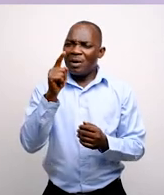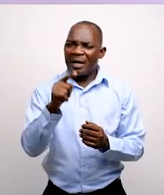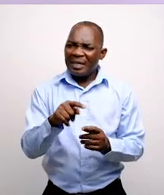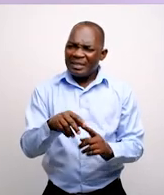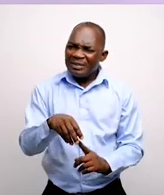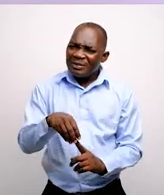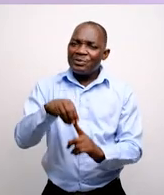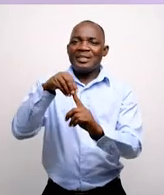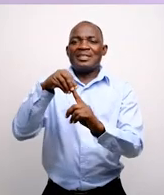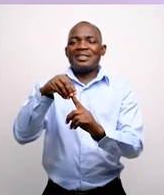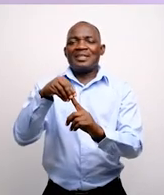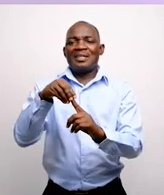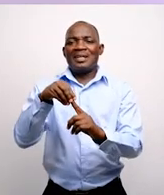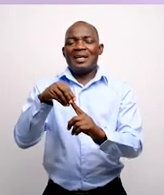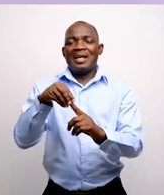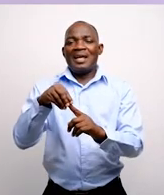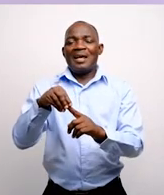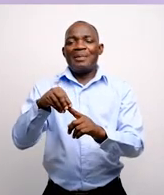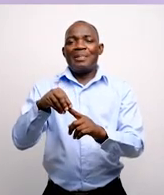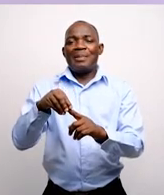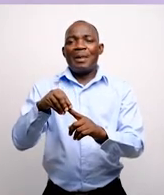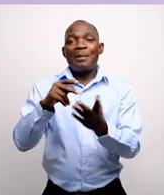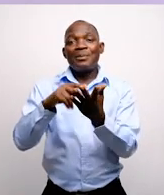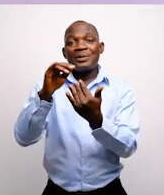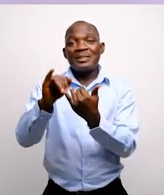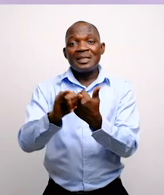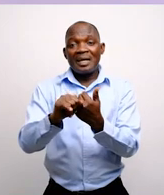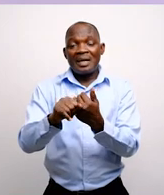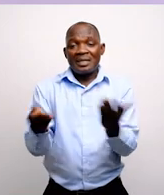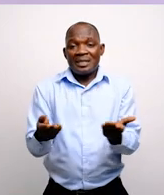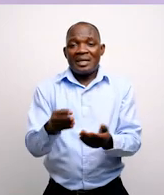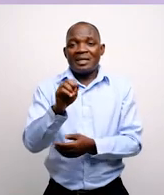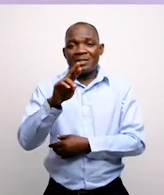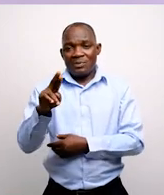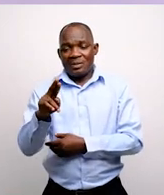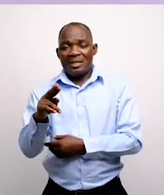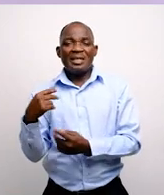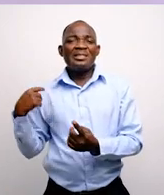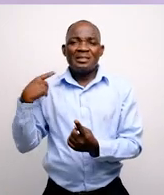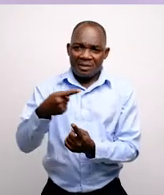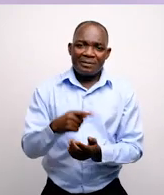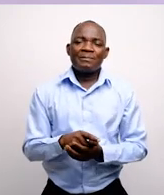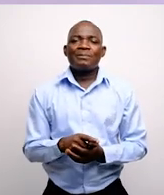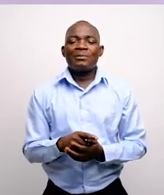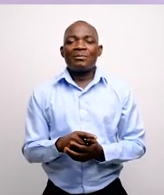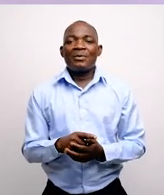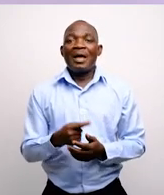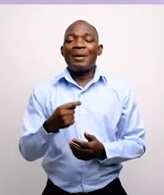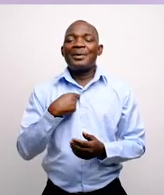it is one unique enterprise the region has ever seen.